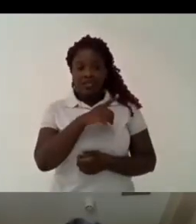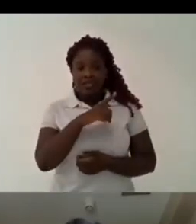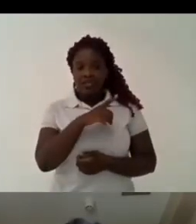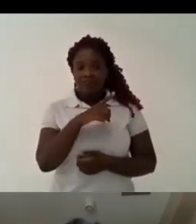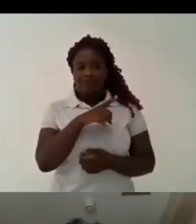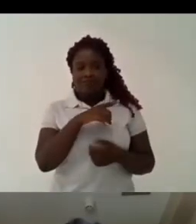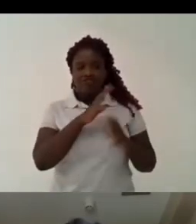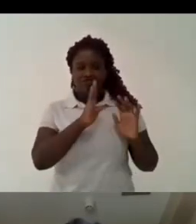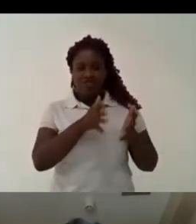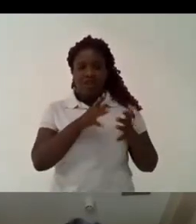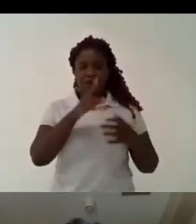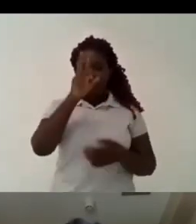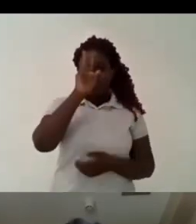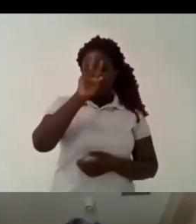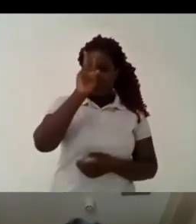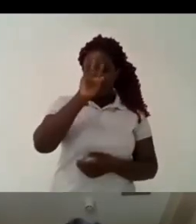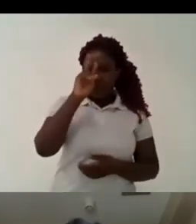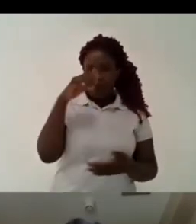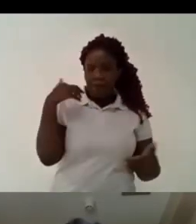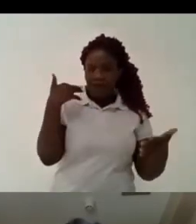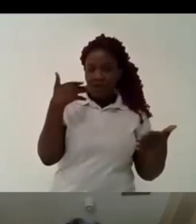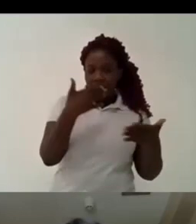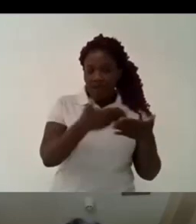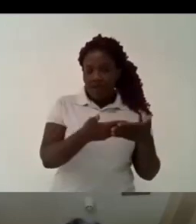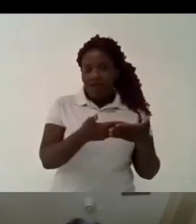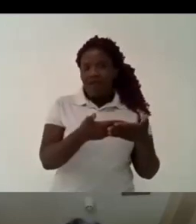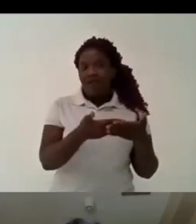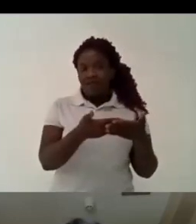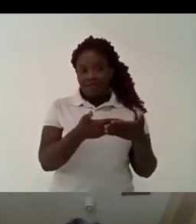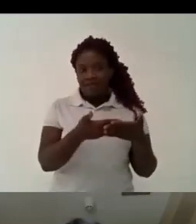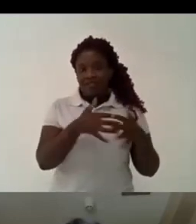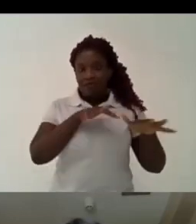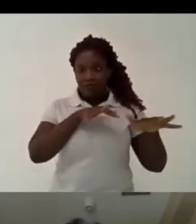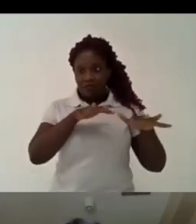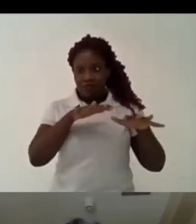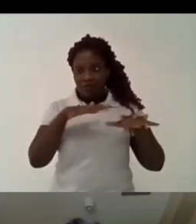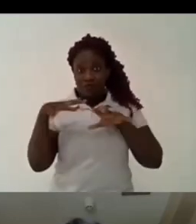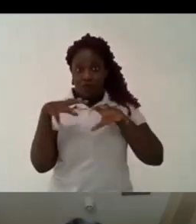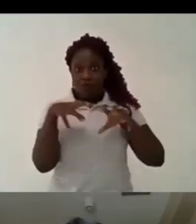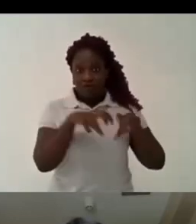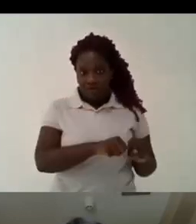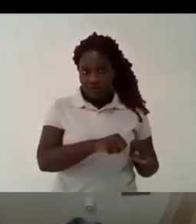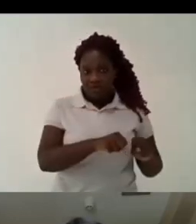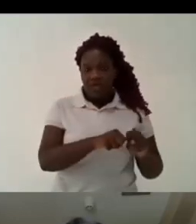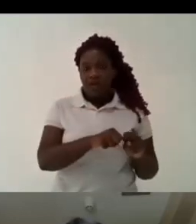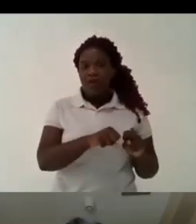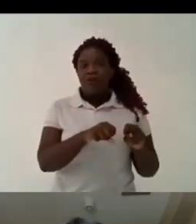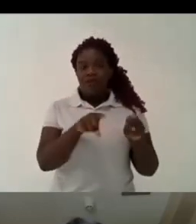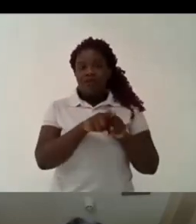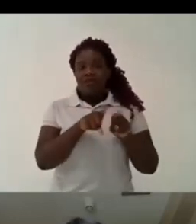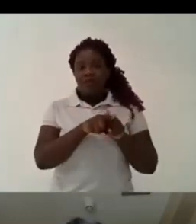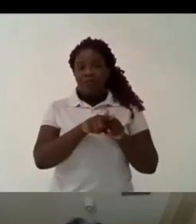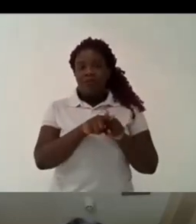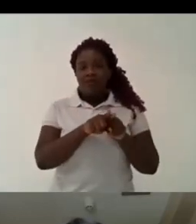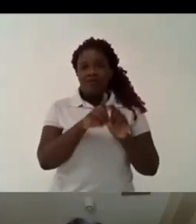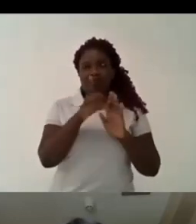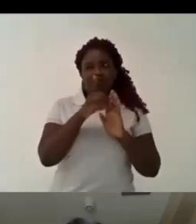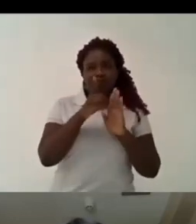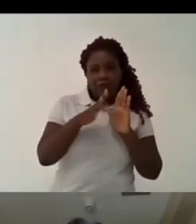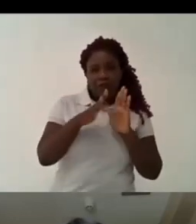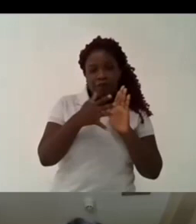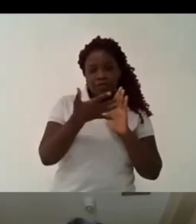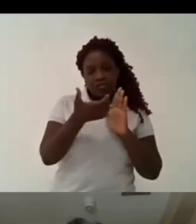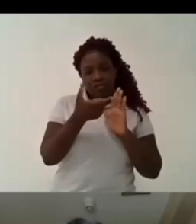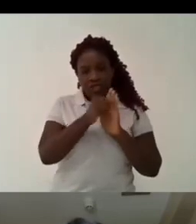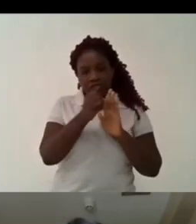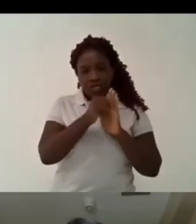part of latin america we have a historical background based